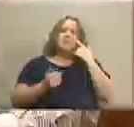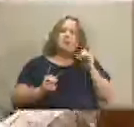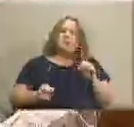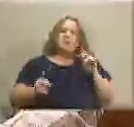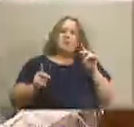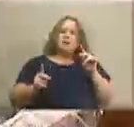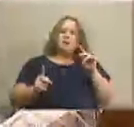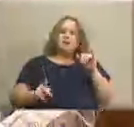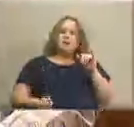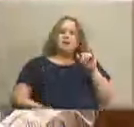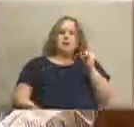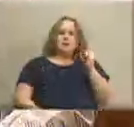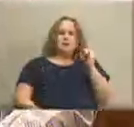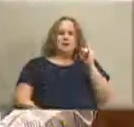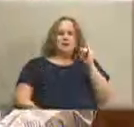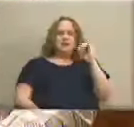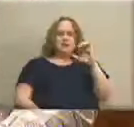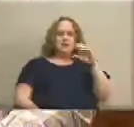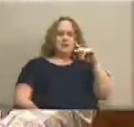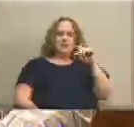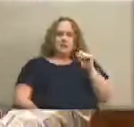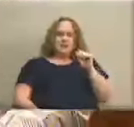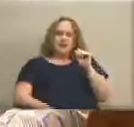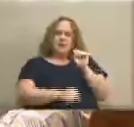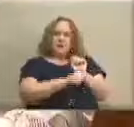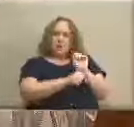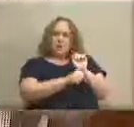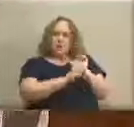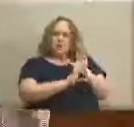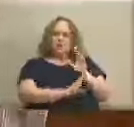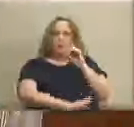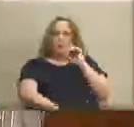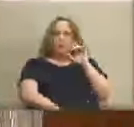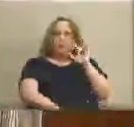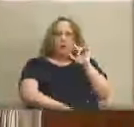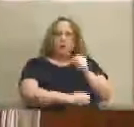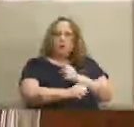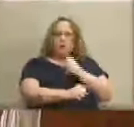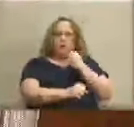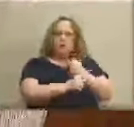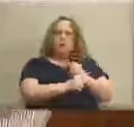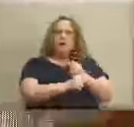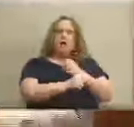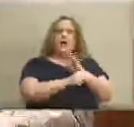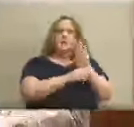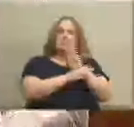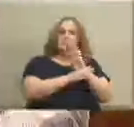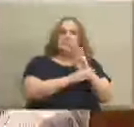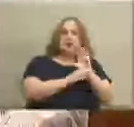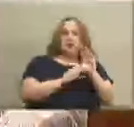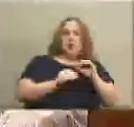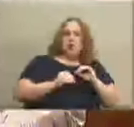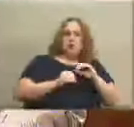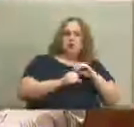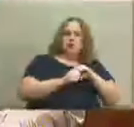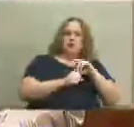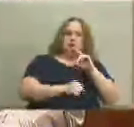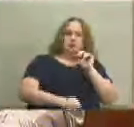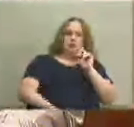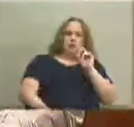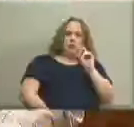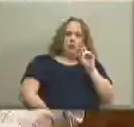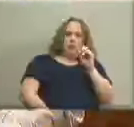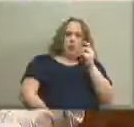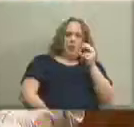as a JPCS uh JCPS employer for 23 years and as well as a business owner in Norton Commons I just want to thank you for the